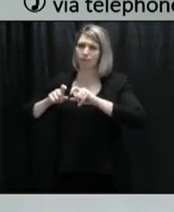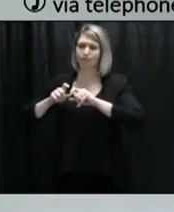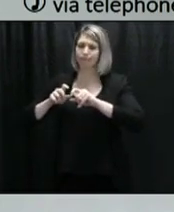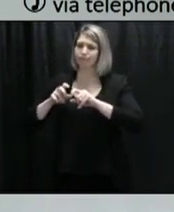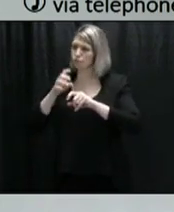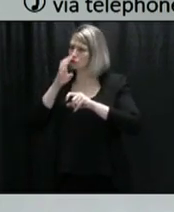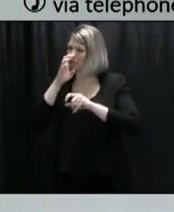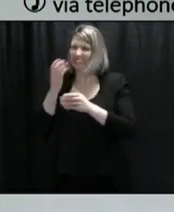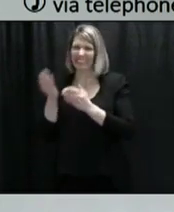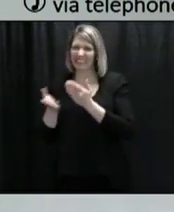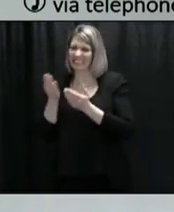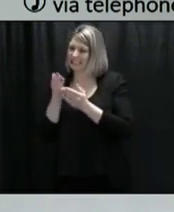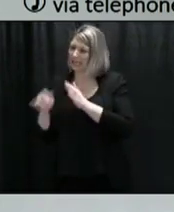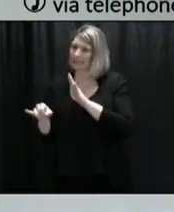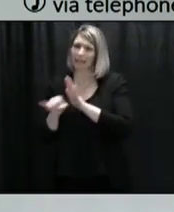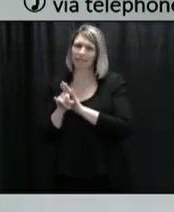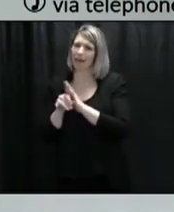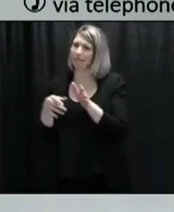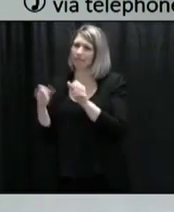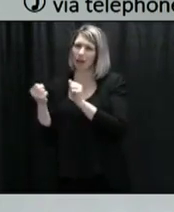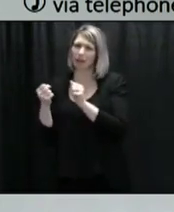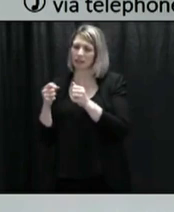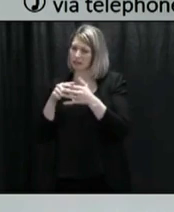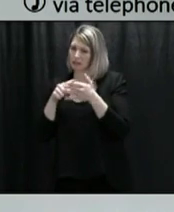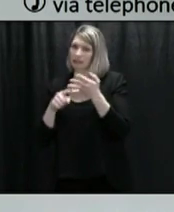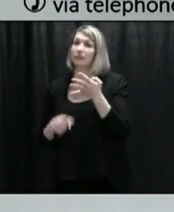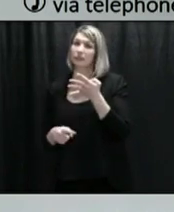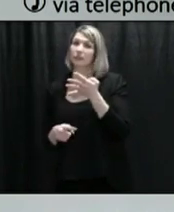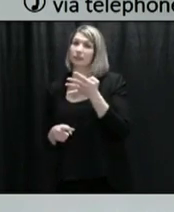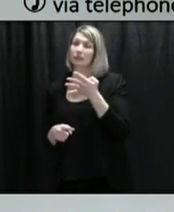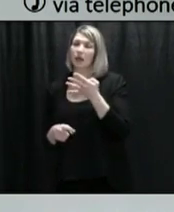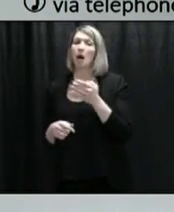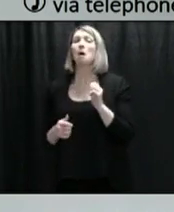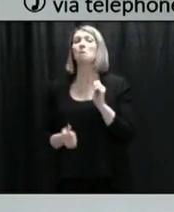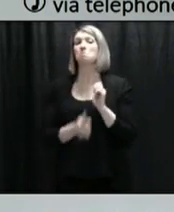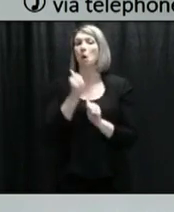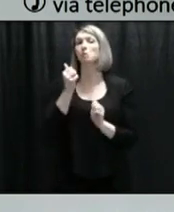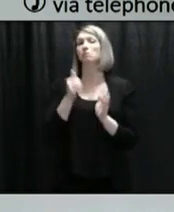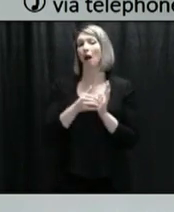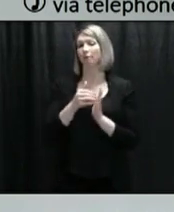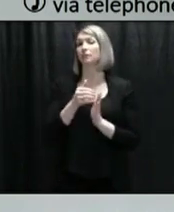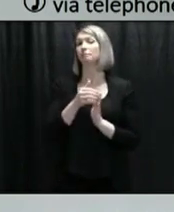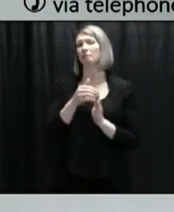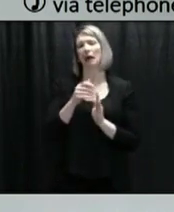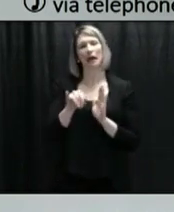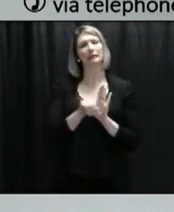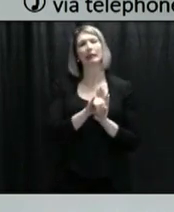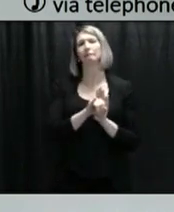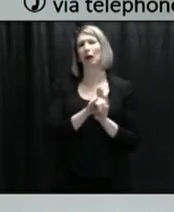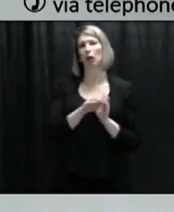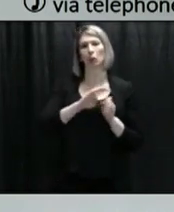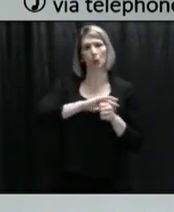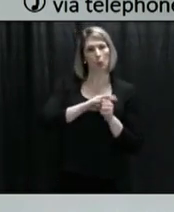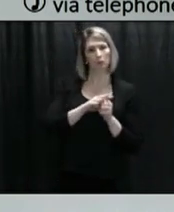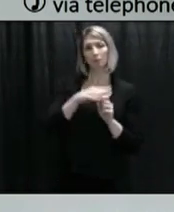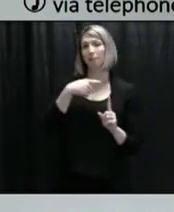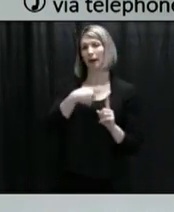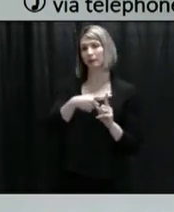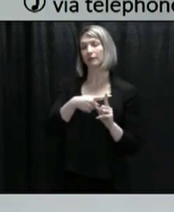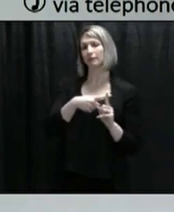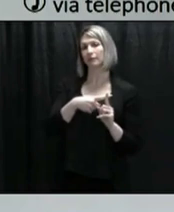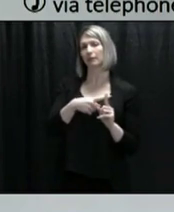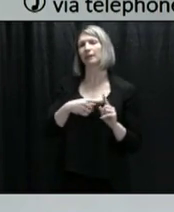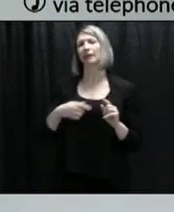-19. And so, but we do have to be extra cautious. So, the rule of thumb is if